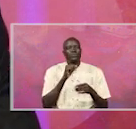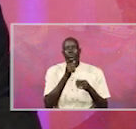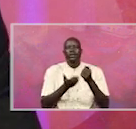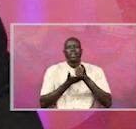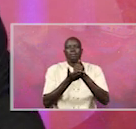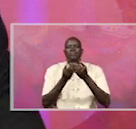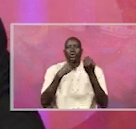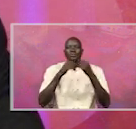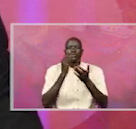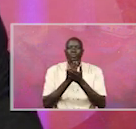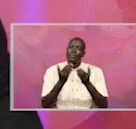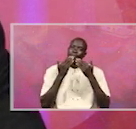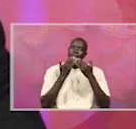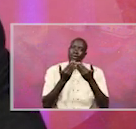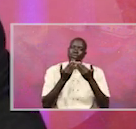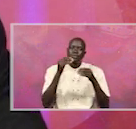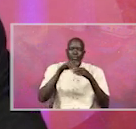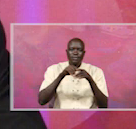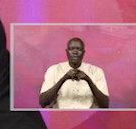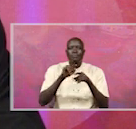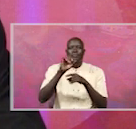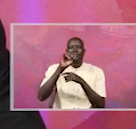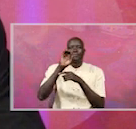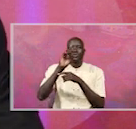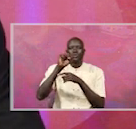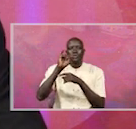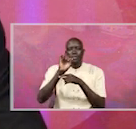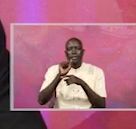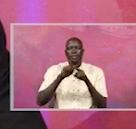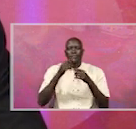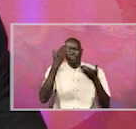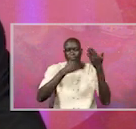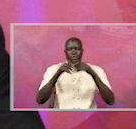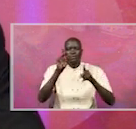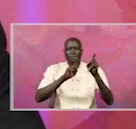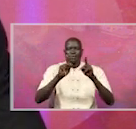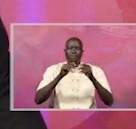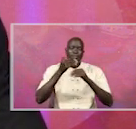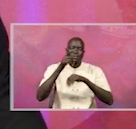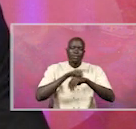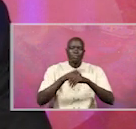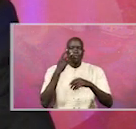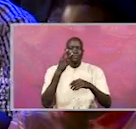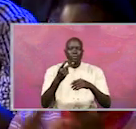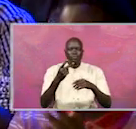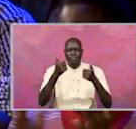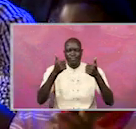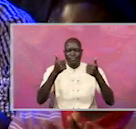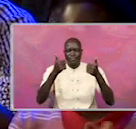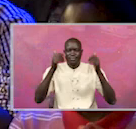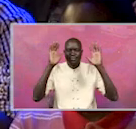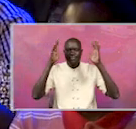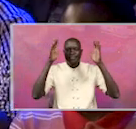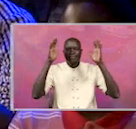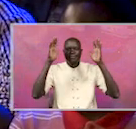Thank you very much for joining me, Seboa Samuel Bunya, here on Face the Citizens. Until next time, see you. Thank you.